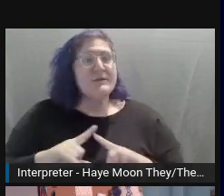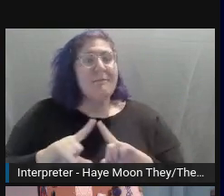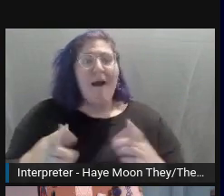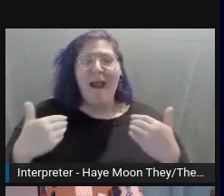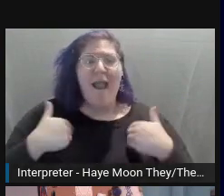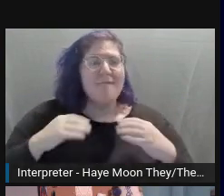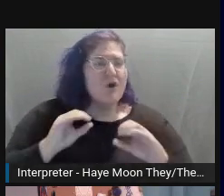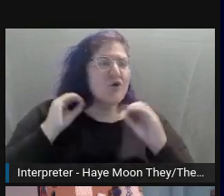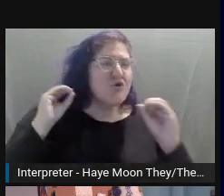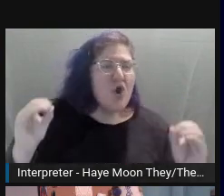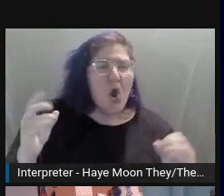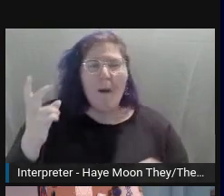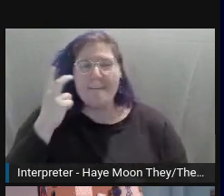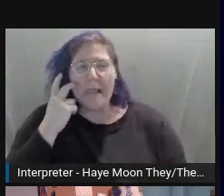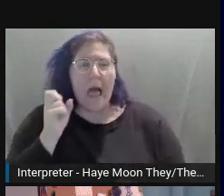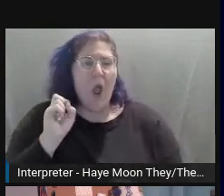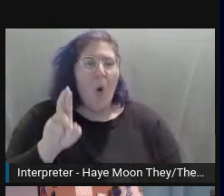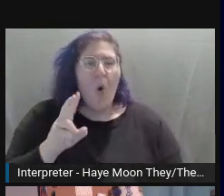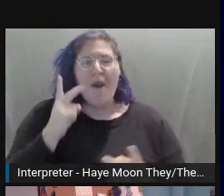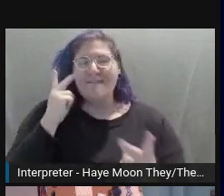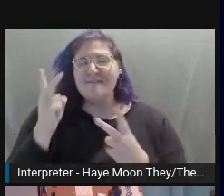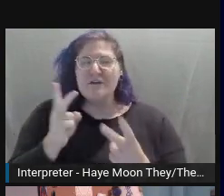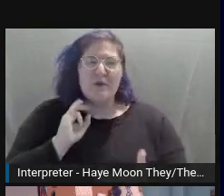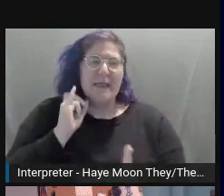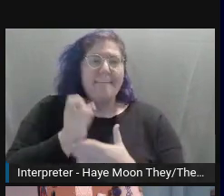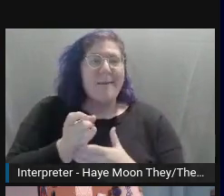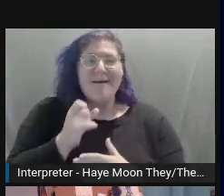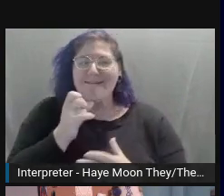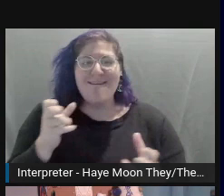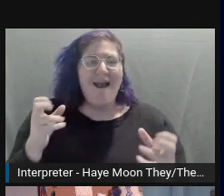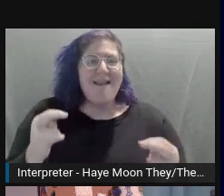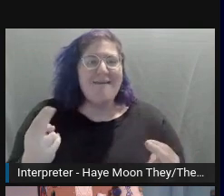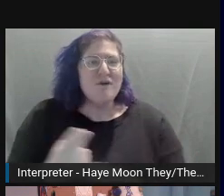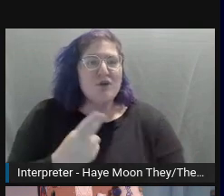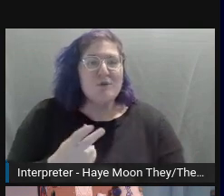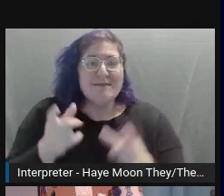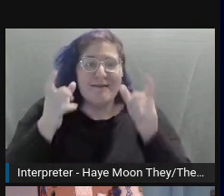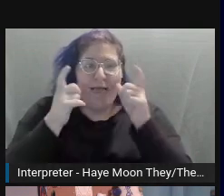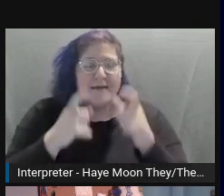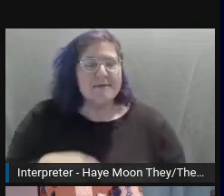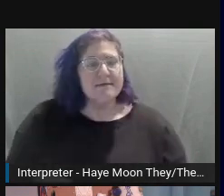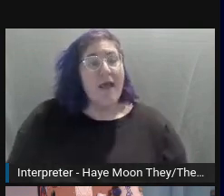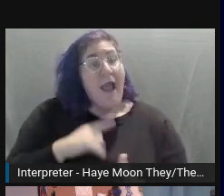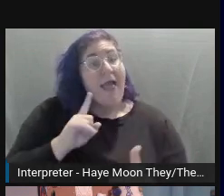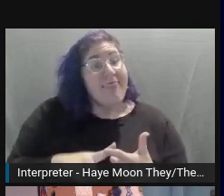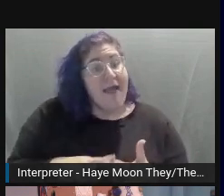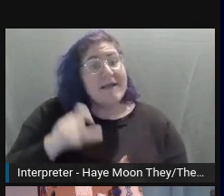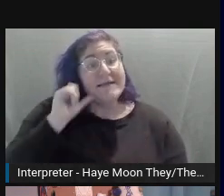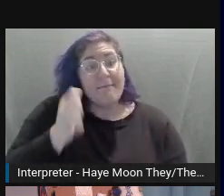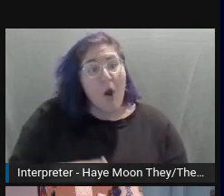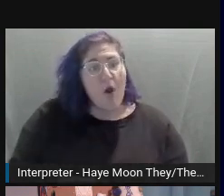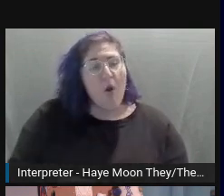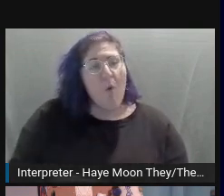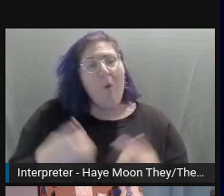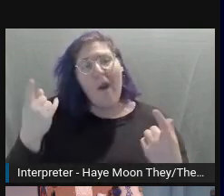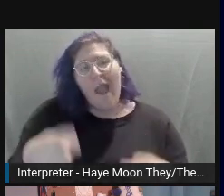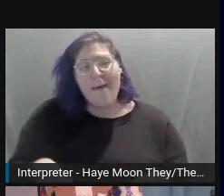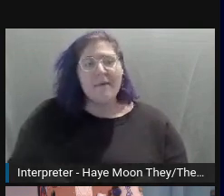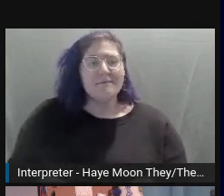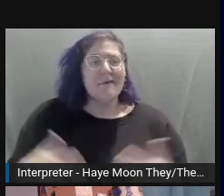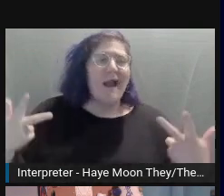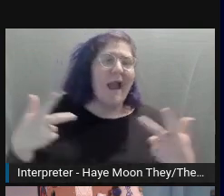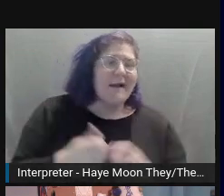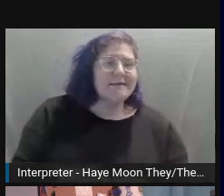into an accident or falls ill or turns 30, and now suddenly their vision is